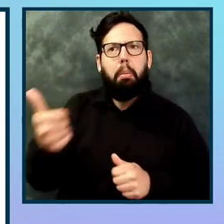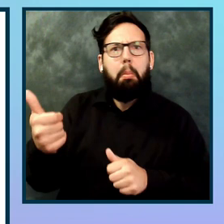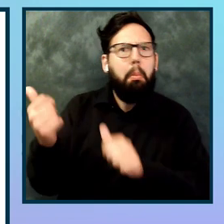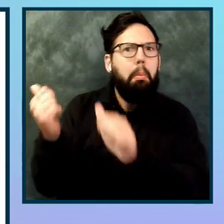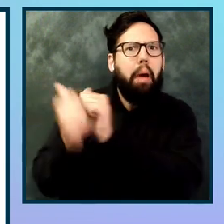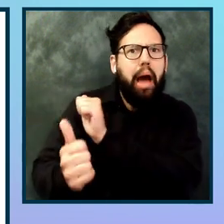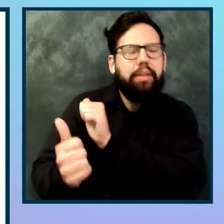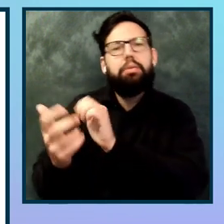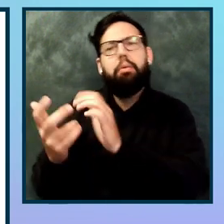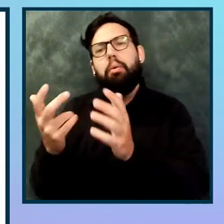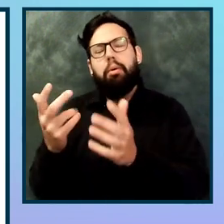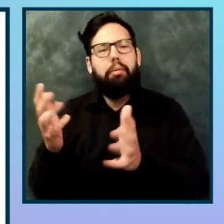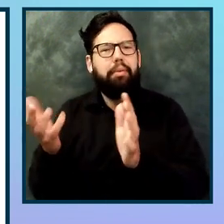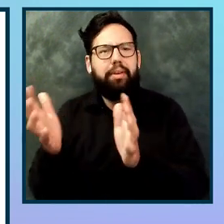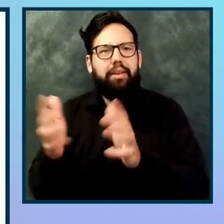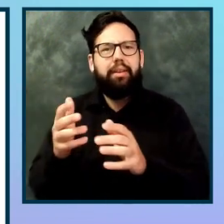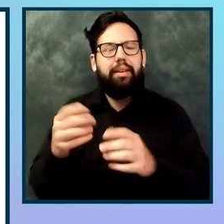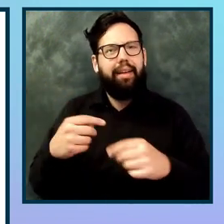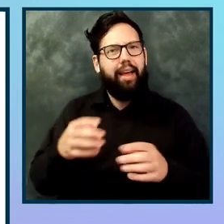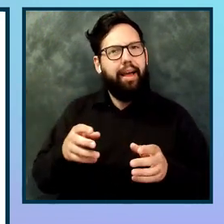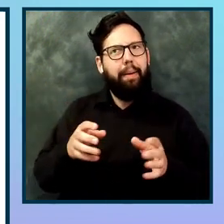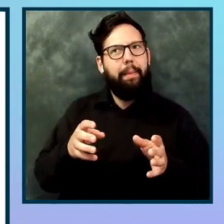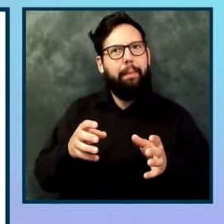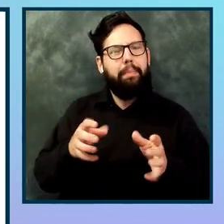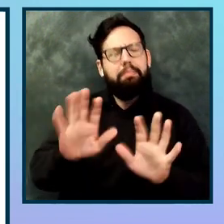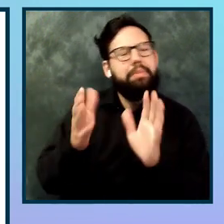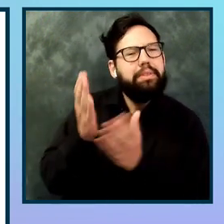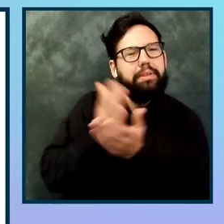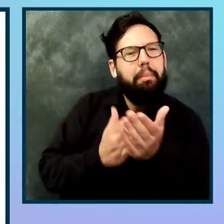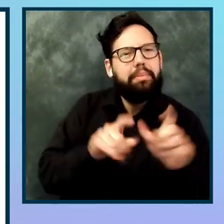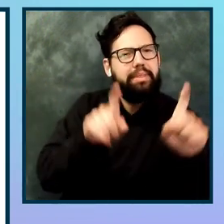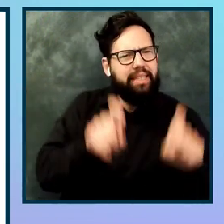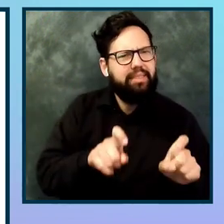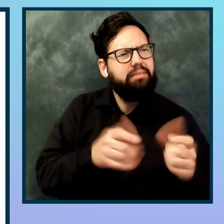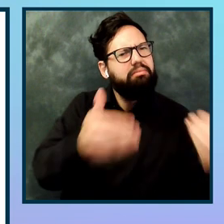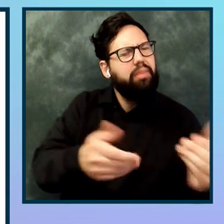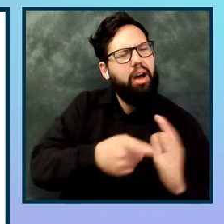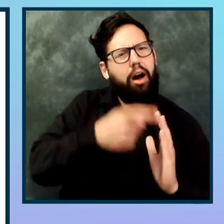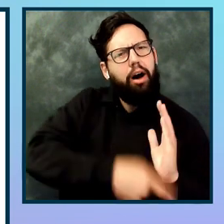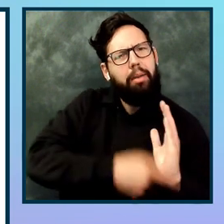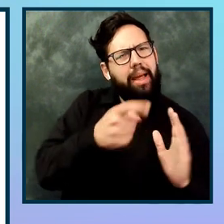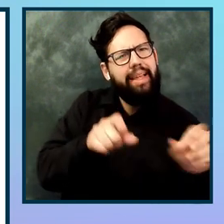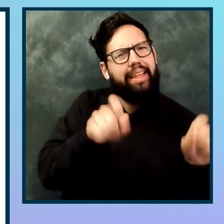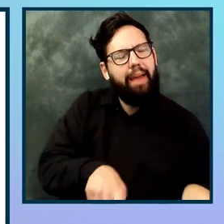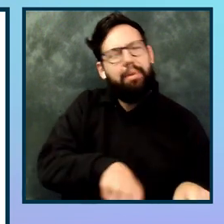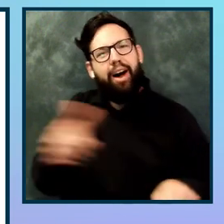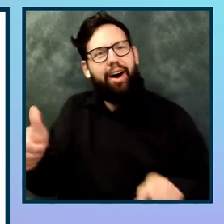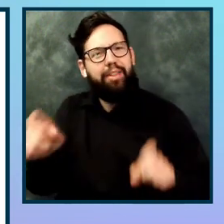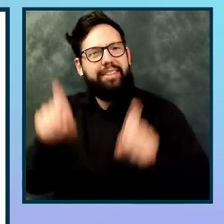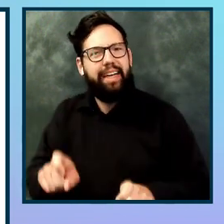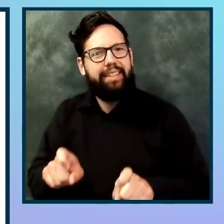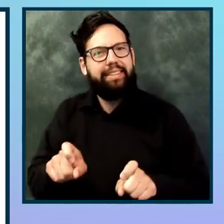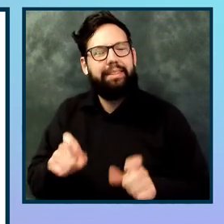button. You can automate tests, some parts, but for some other ones, you really need